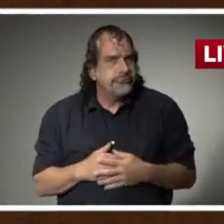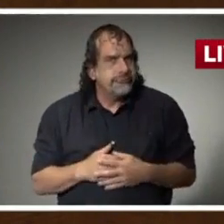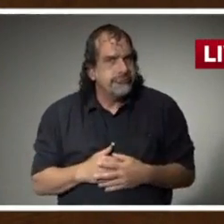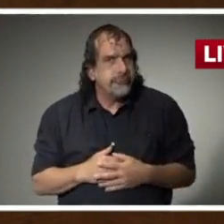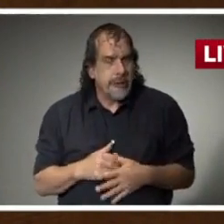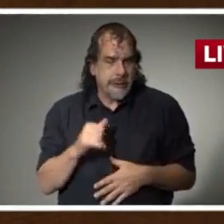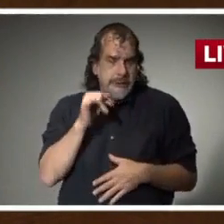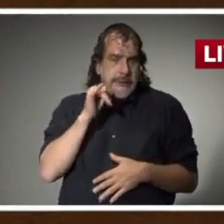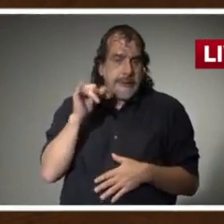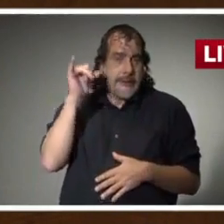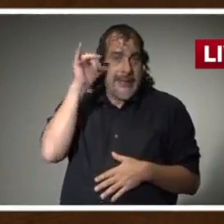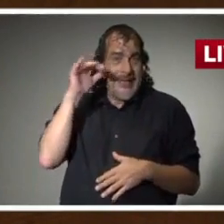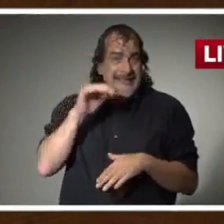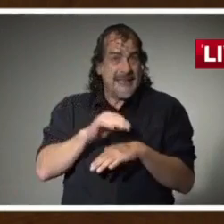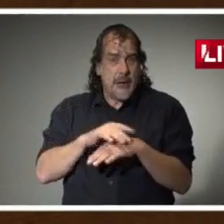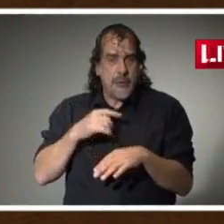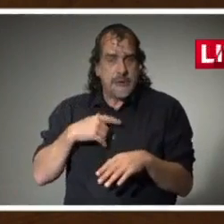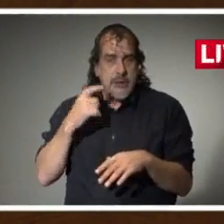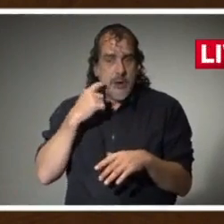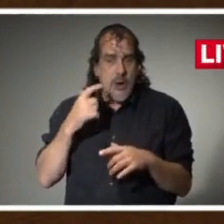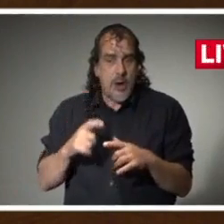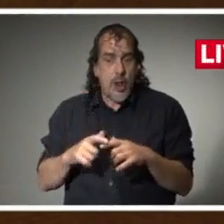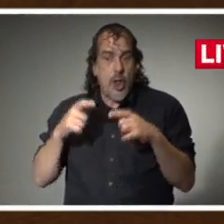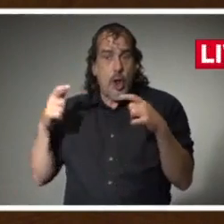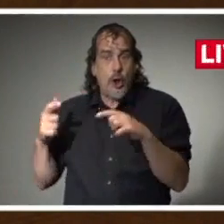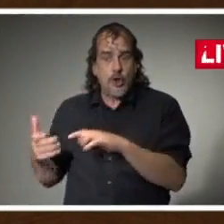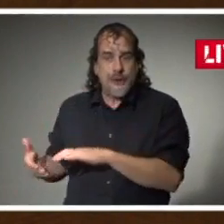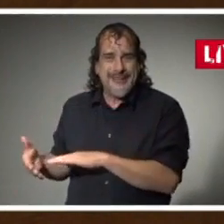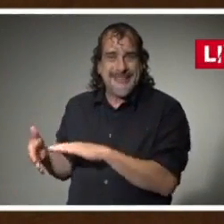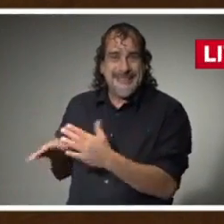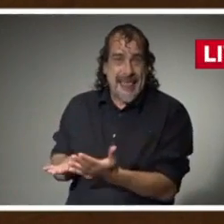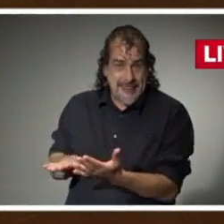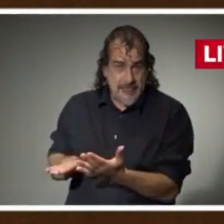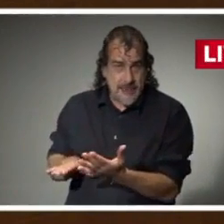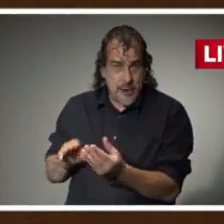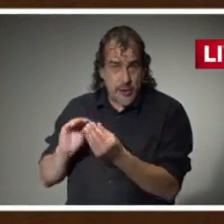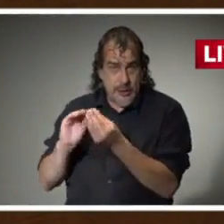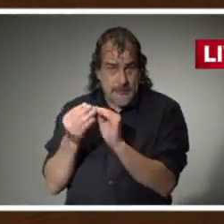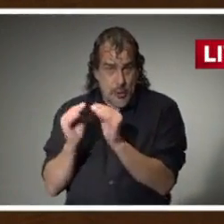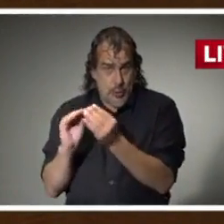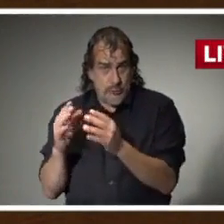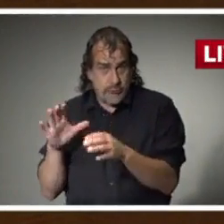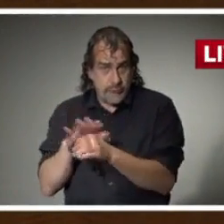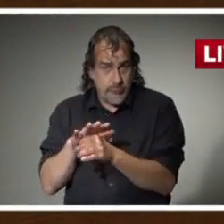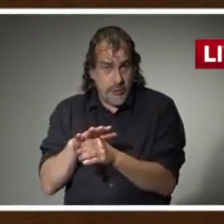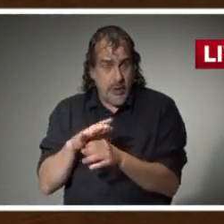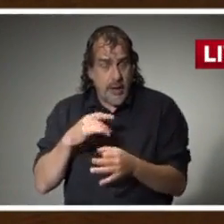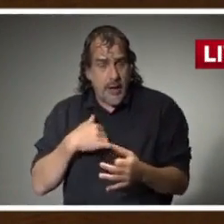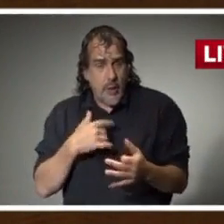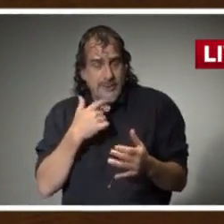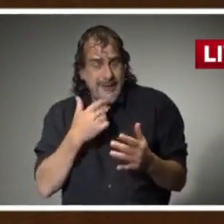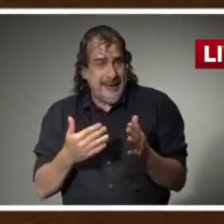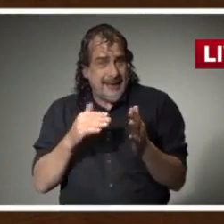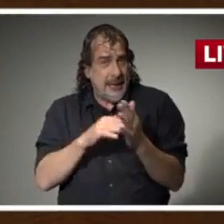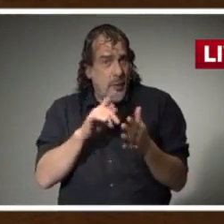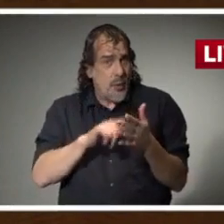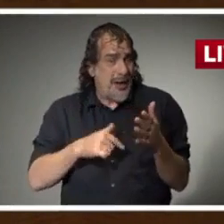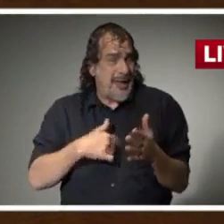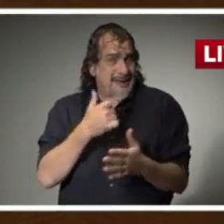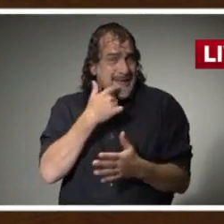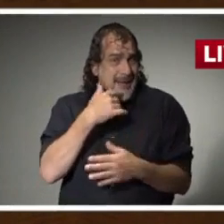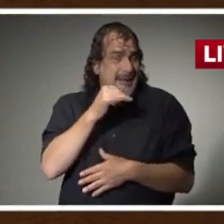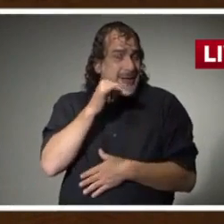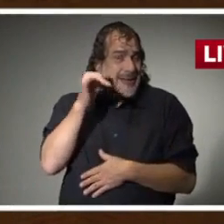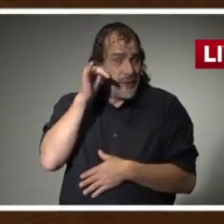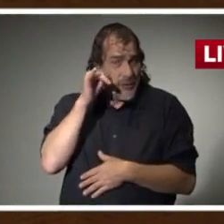we saw our largest death number yet. I want to repeat what I said yesterday because I